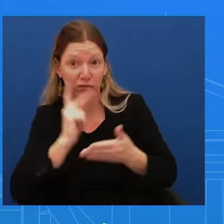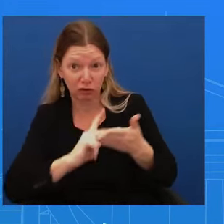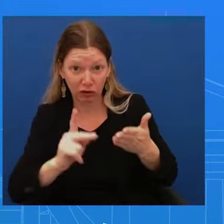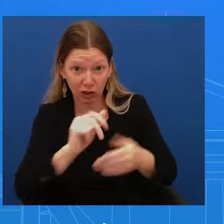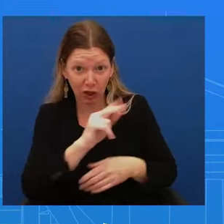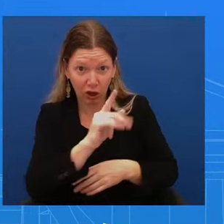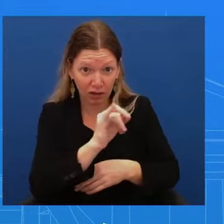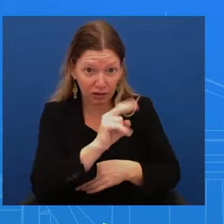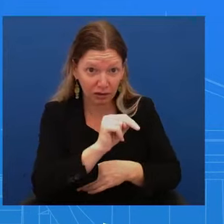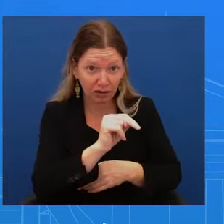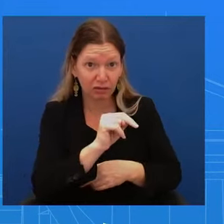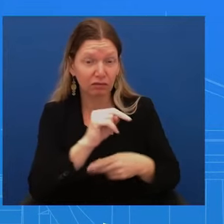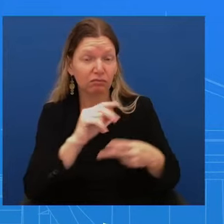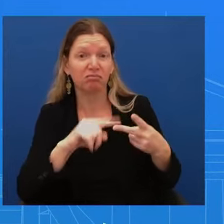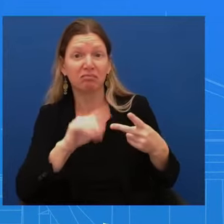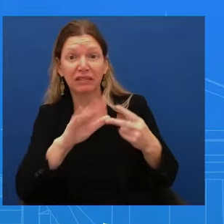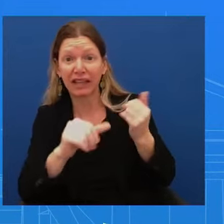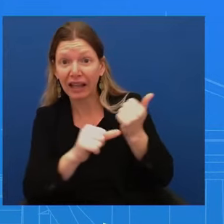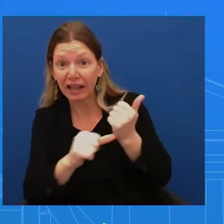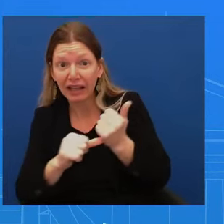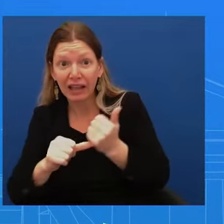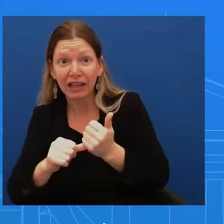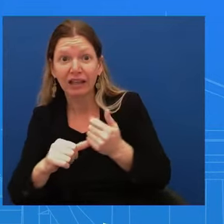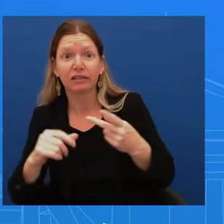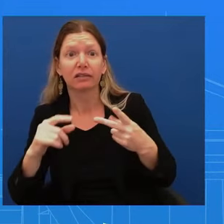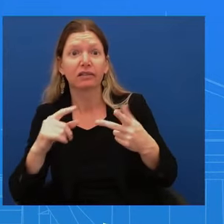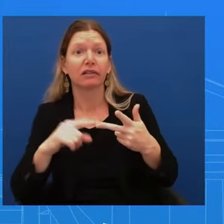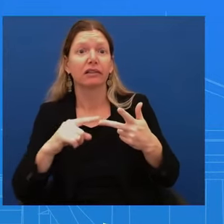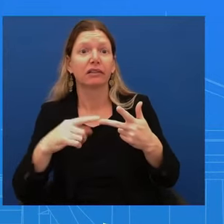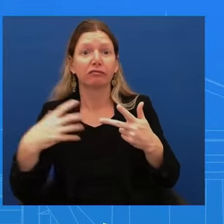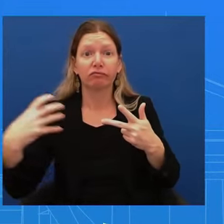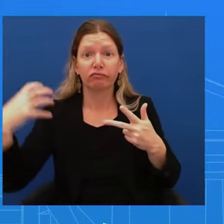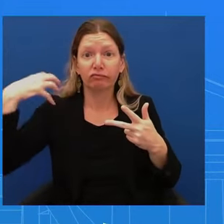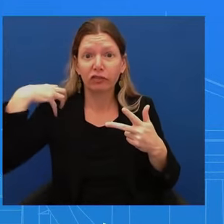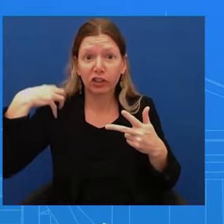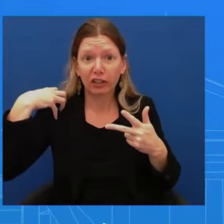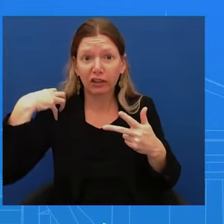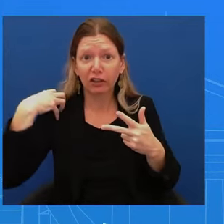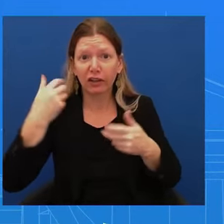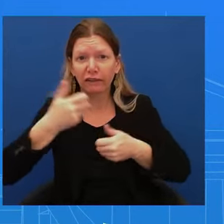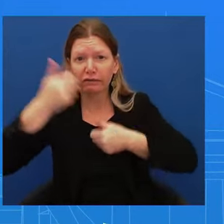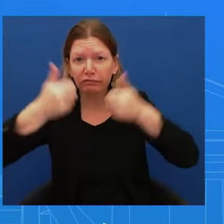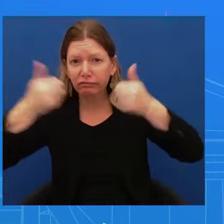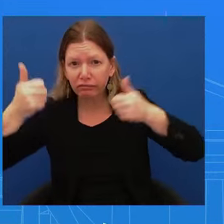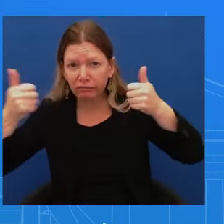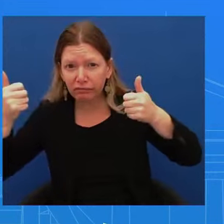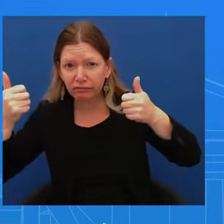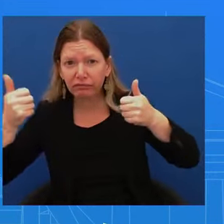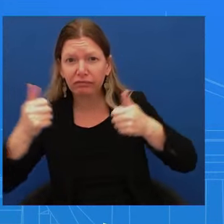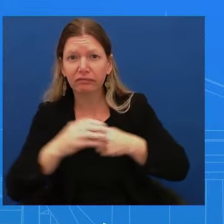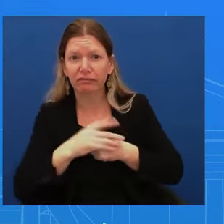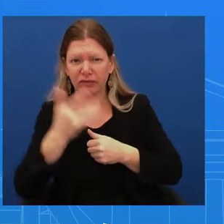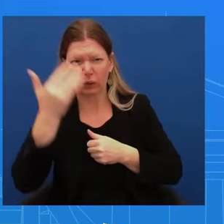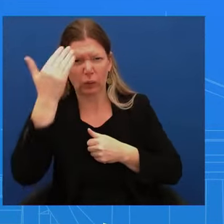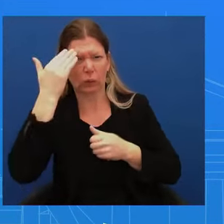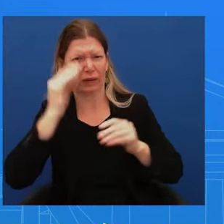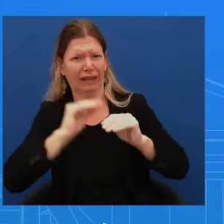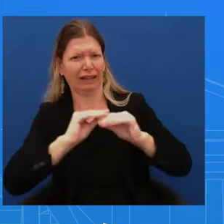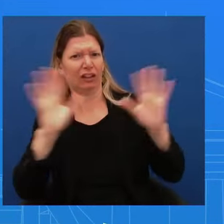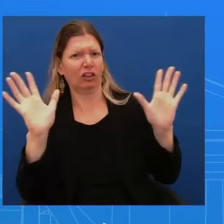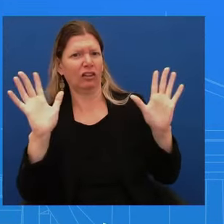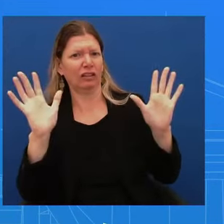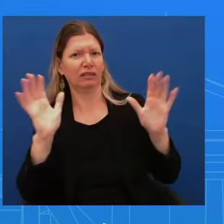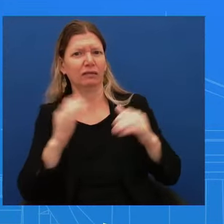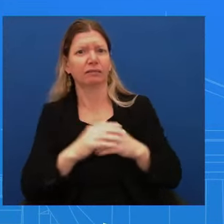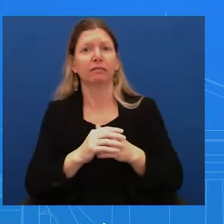about this the day after the secretary was hospitalized? I will say this. I mean, Secretary Austin put out a statement and he took full responsibility for this. So